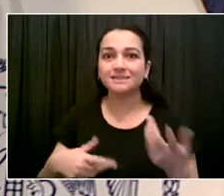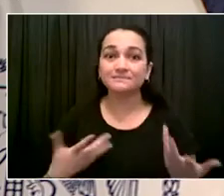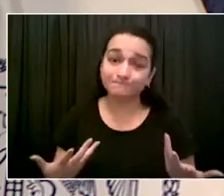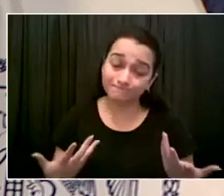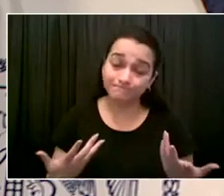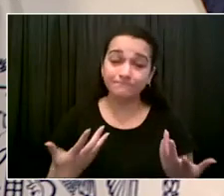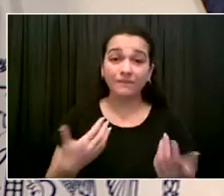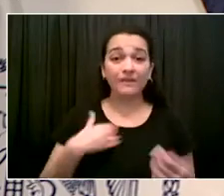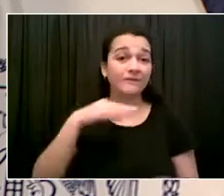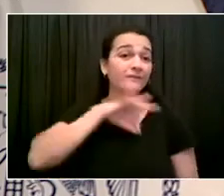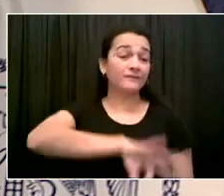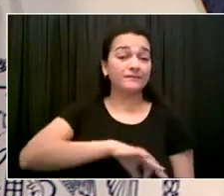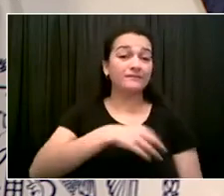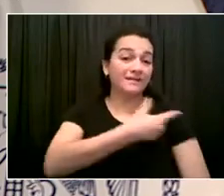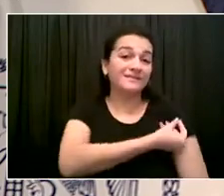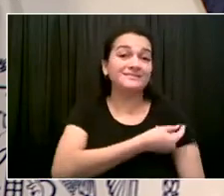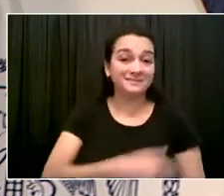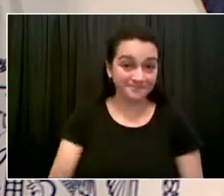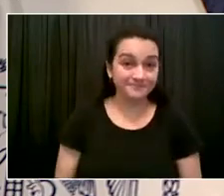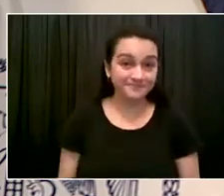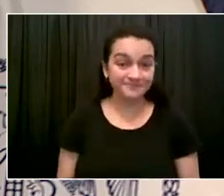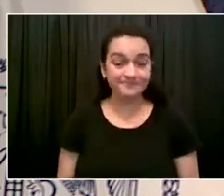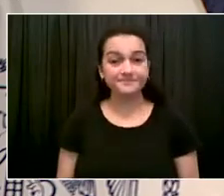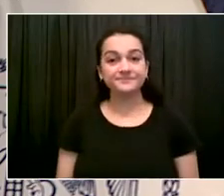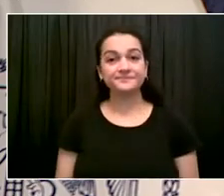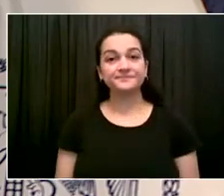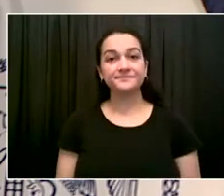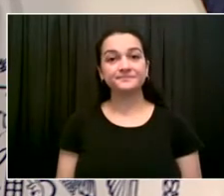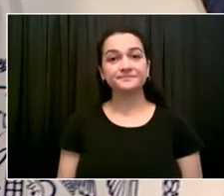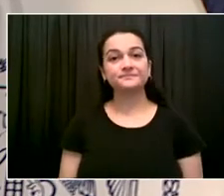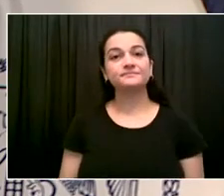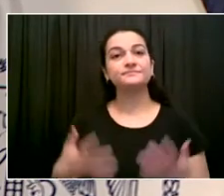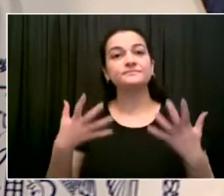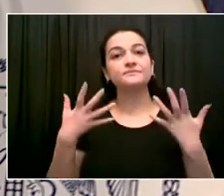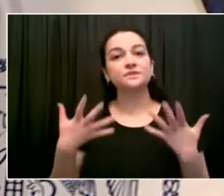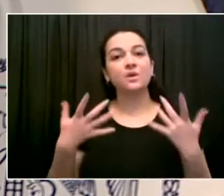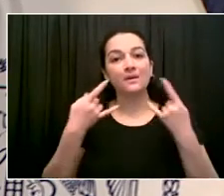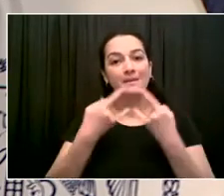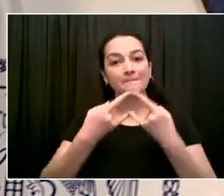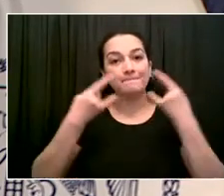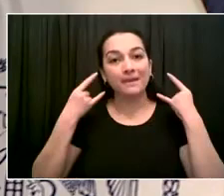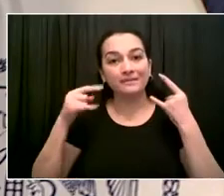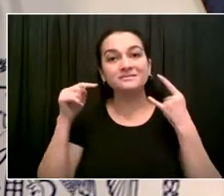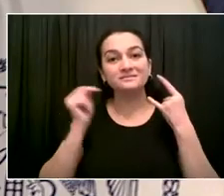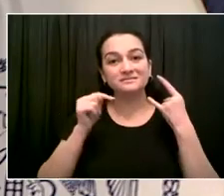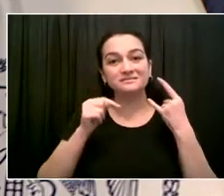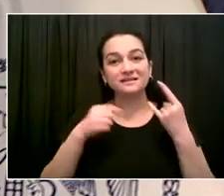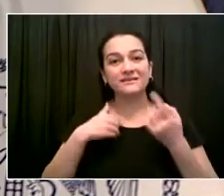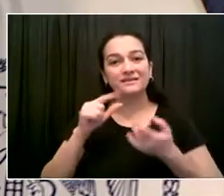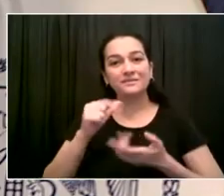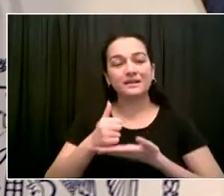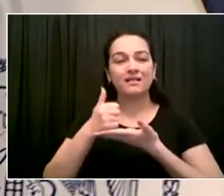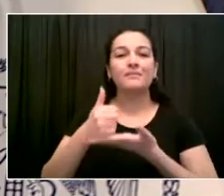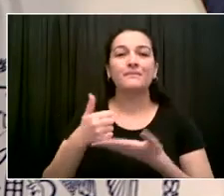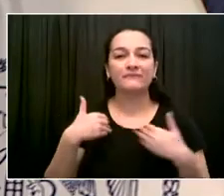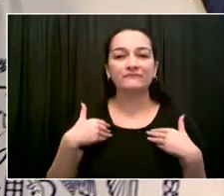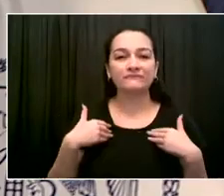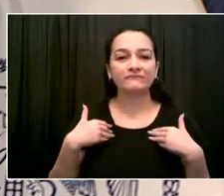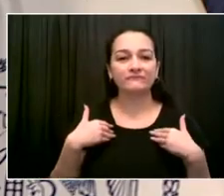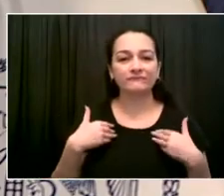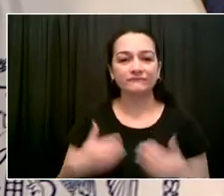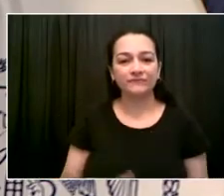mask recommendation made a lot of sense. But we're not taking any tool off the table going forward, depending on what the data and science tell us.